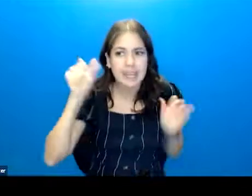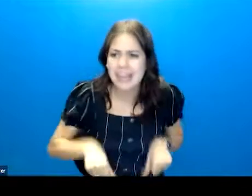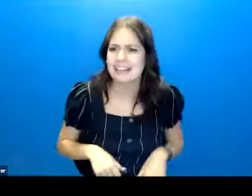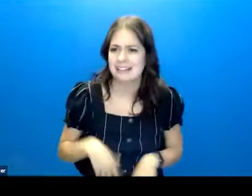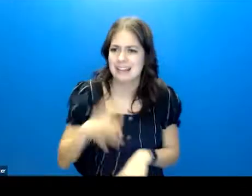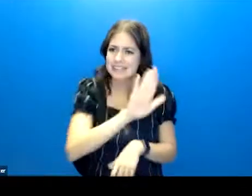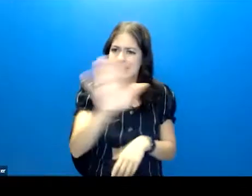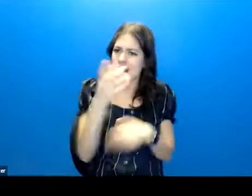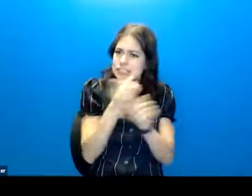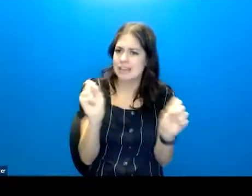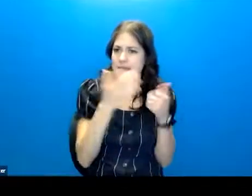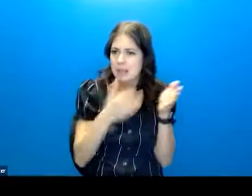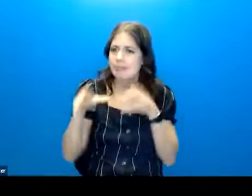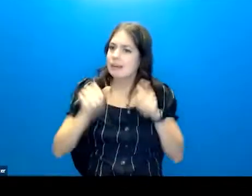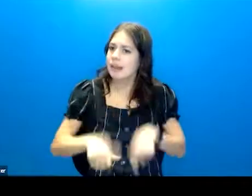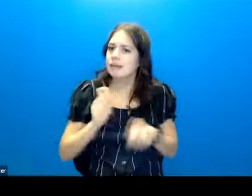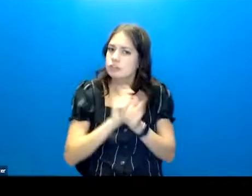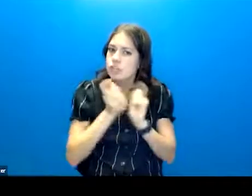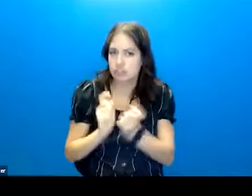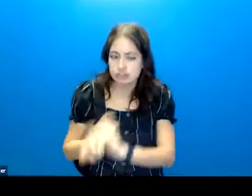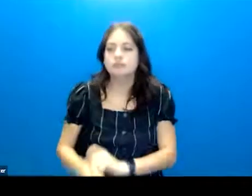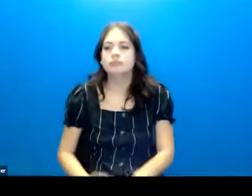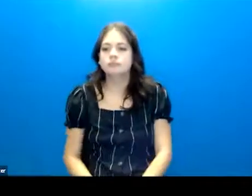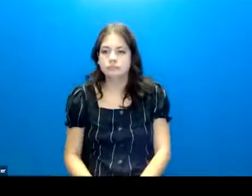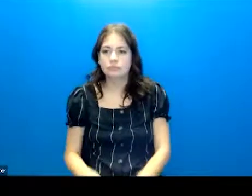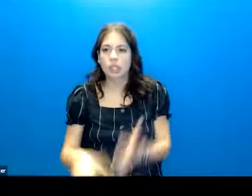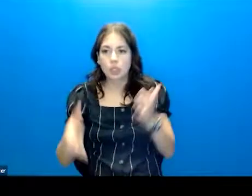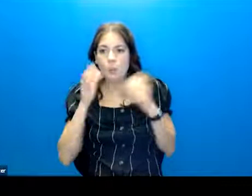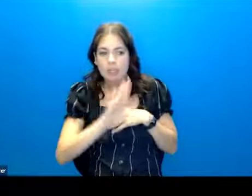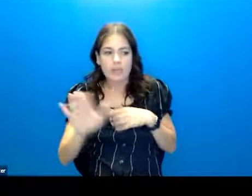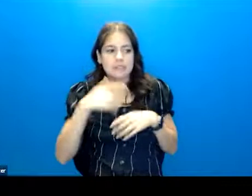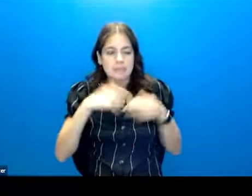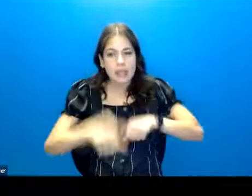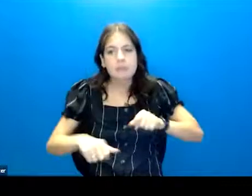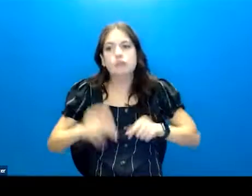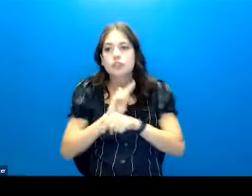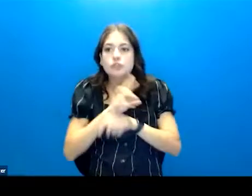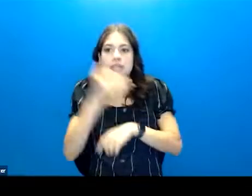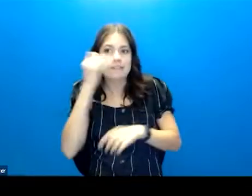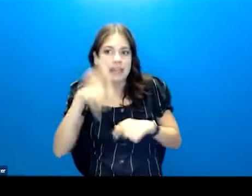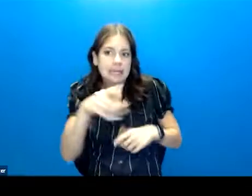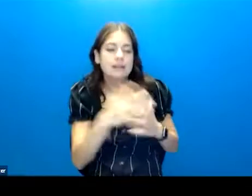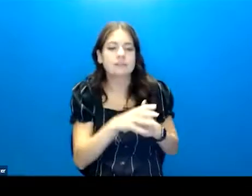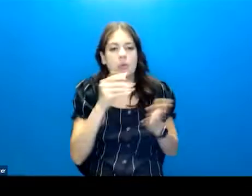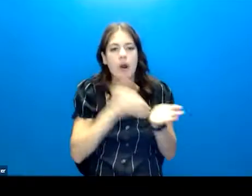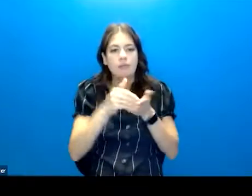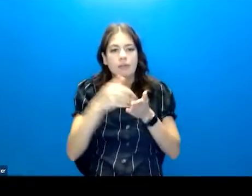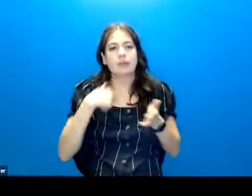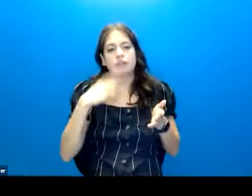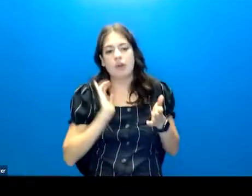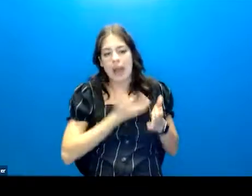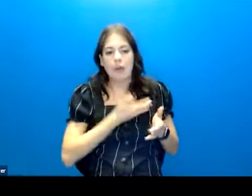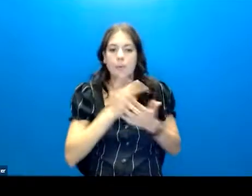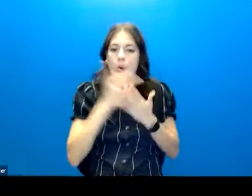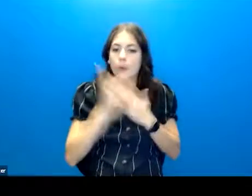It's their safety plan. Put those things down there. You want them to be able to use it when they need it. So oftentimes in our